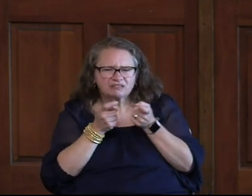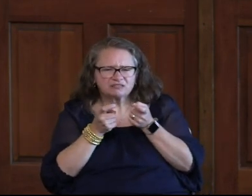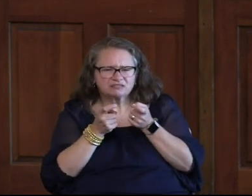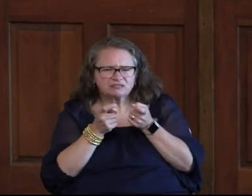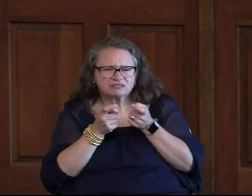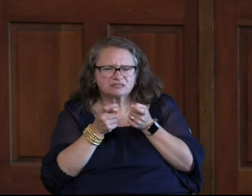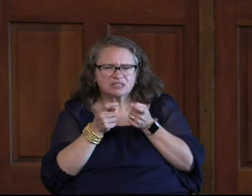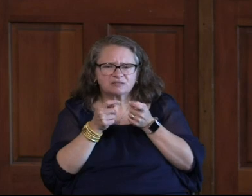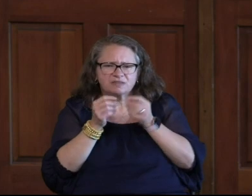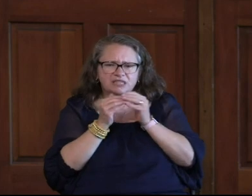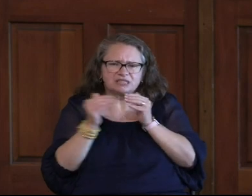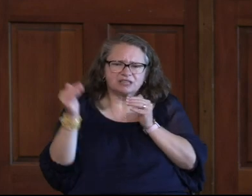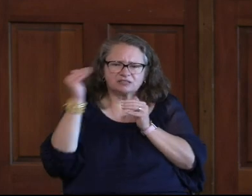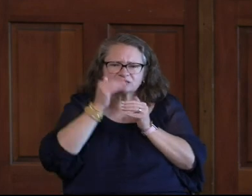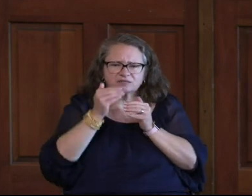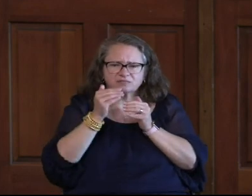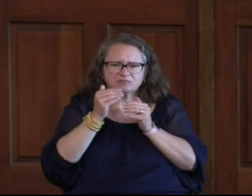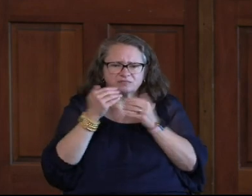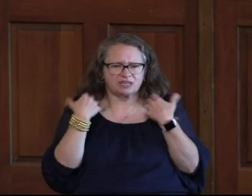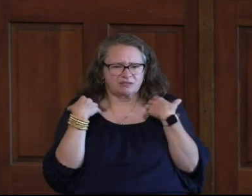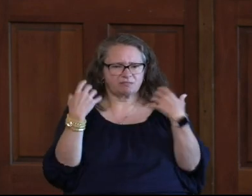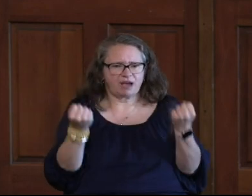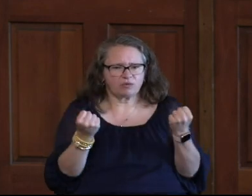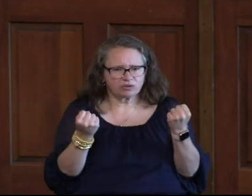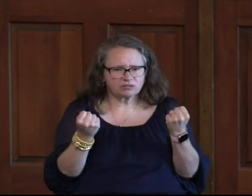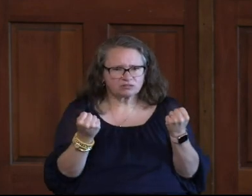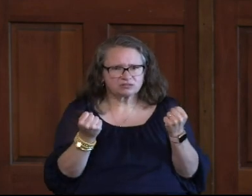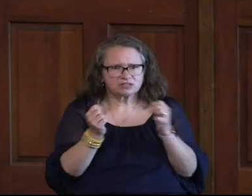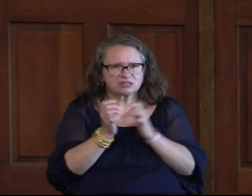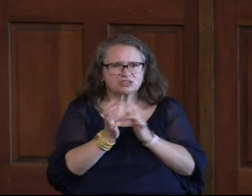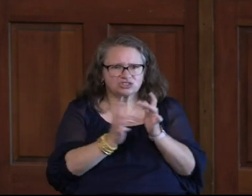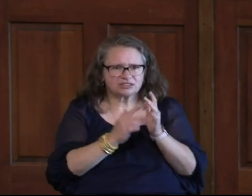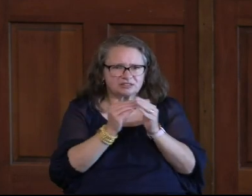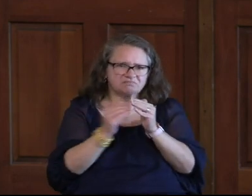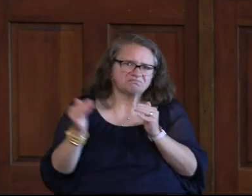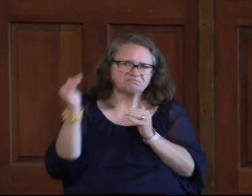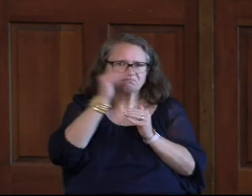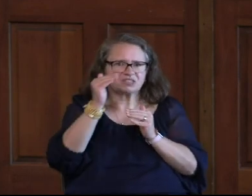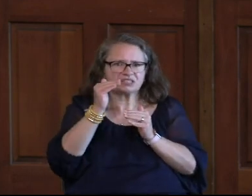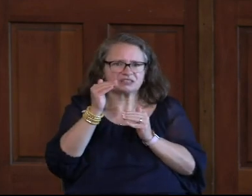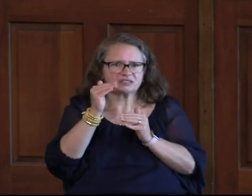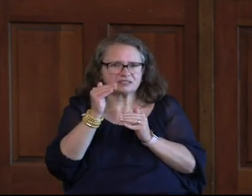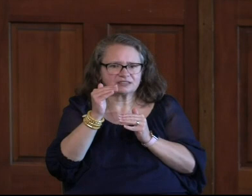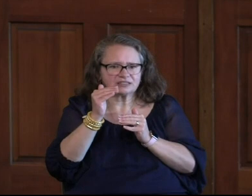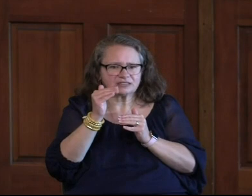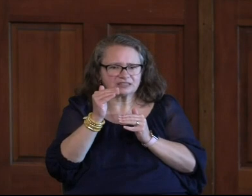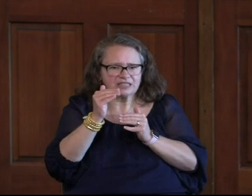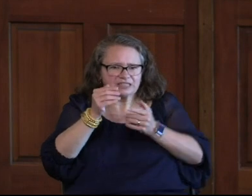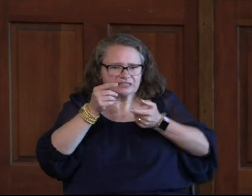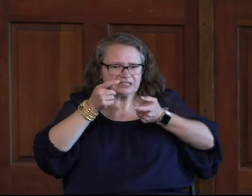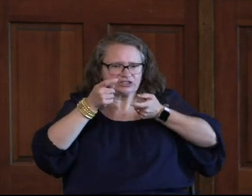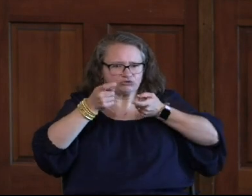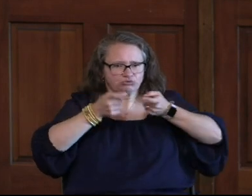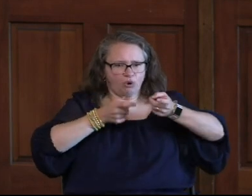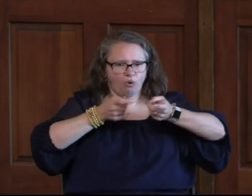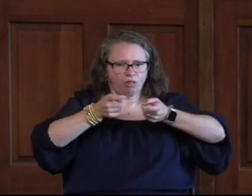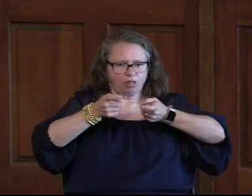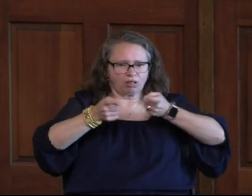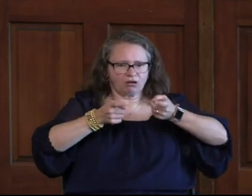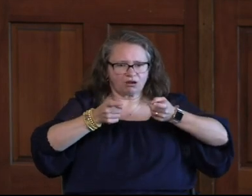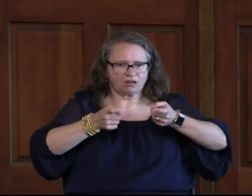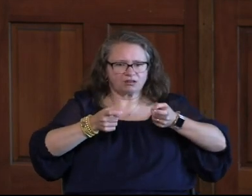Means Possessing Supreme Or Ultimate Power Jesus Is Sovereign He Possesses Supreme And